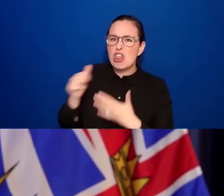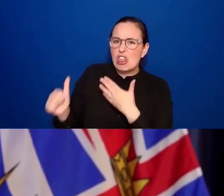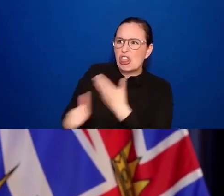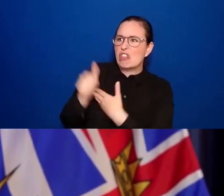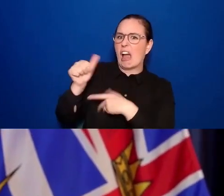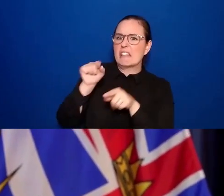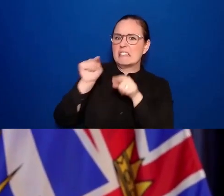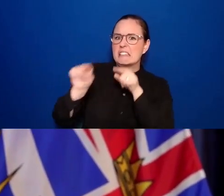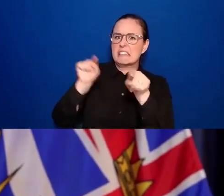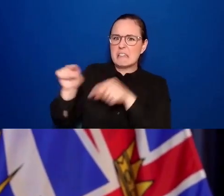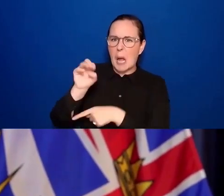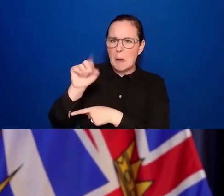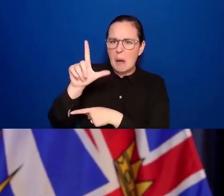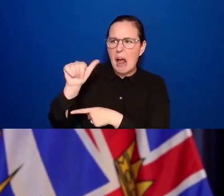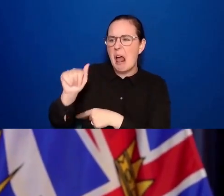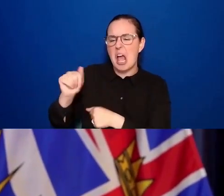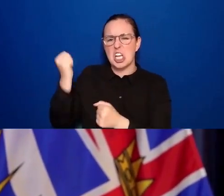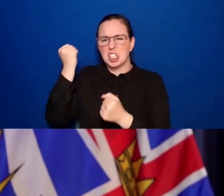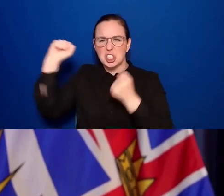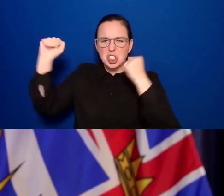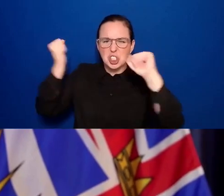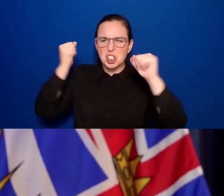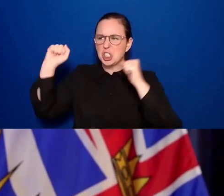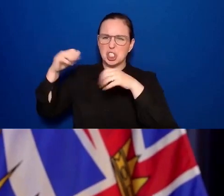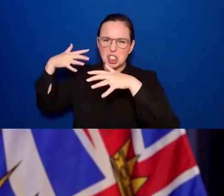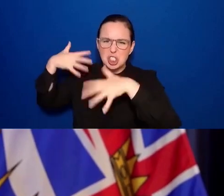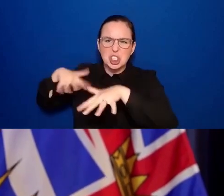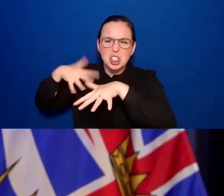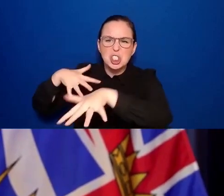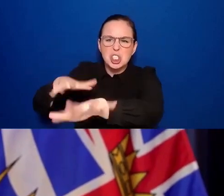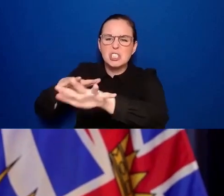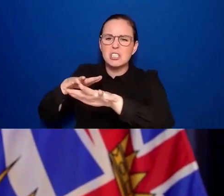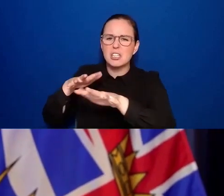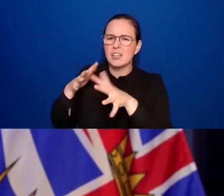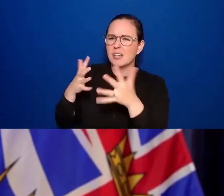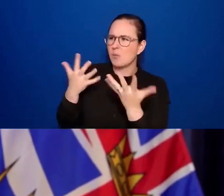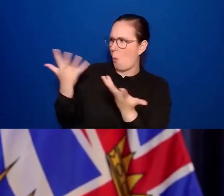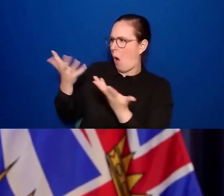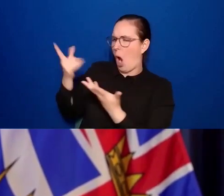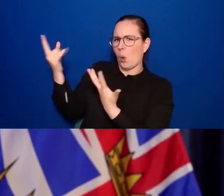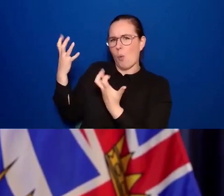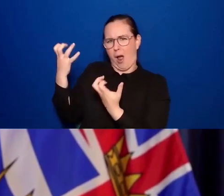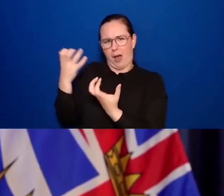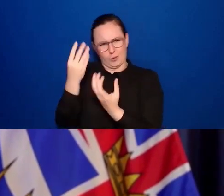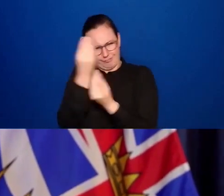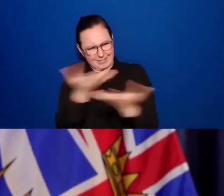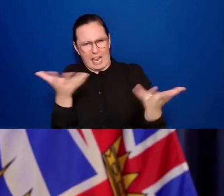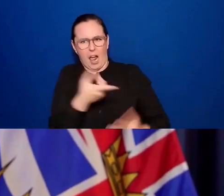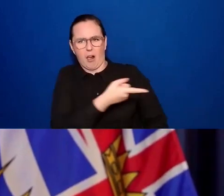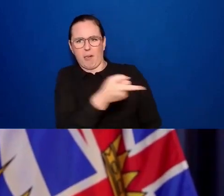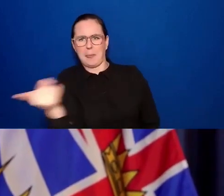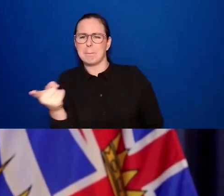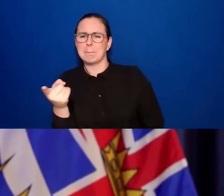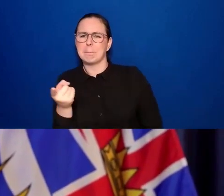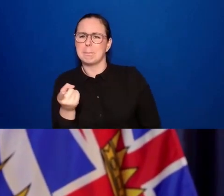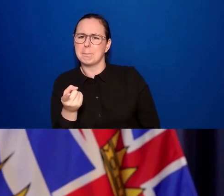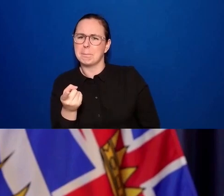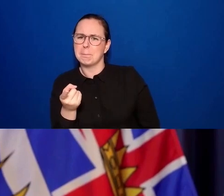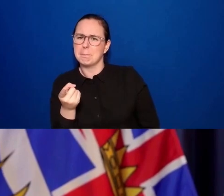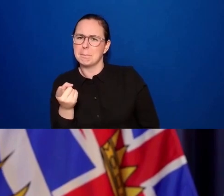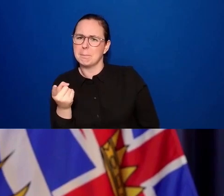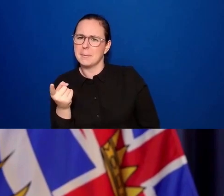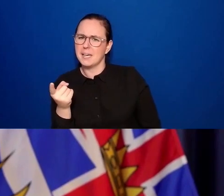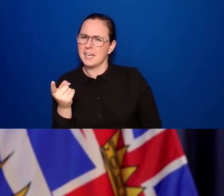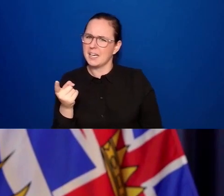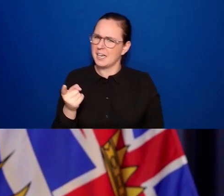do you want to say to those people out there who view this vaccine passport as some incredible infringement on their life that they're willing to go